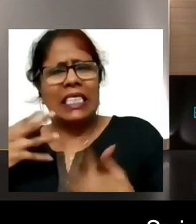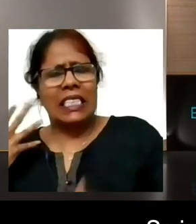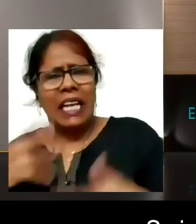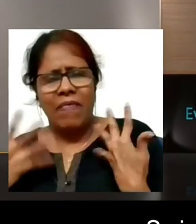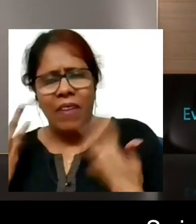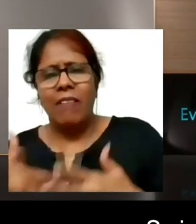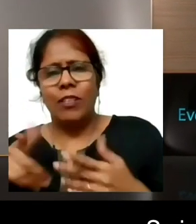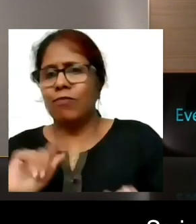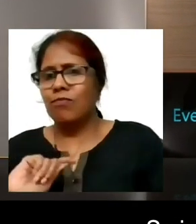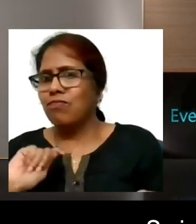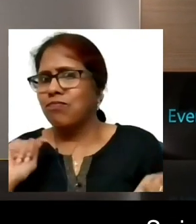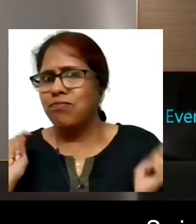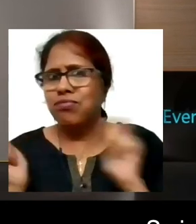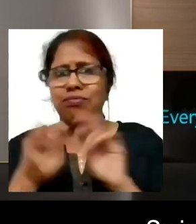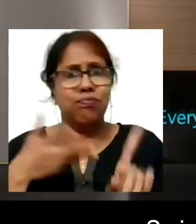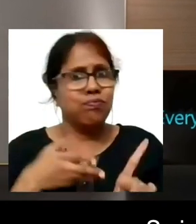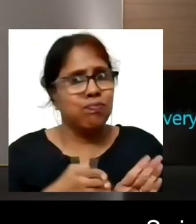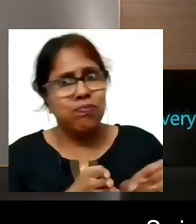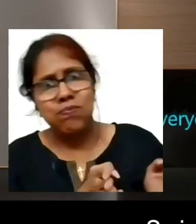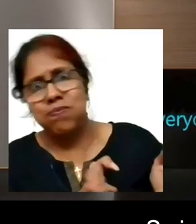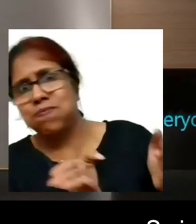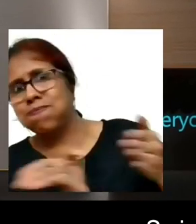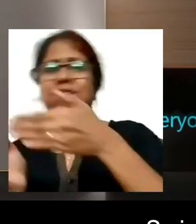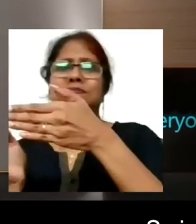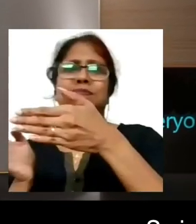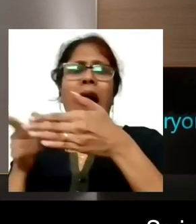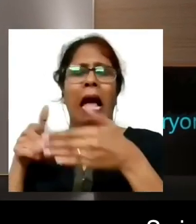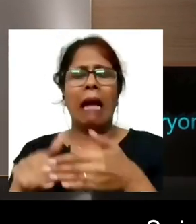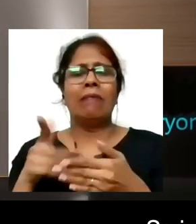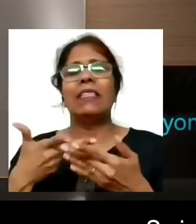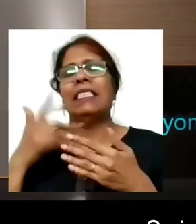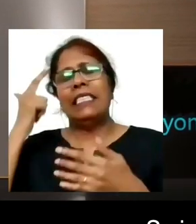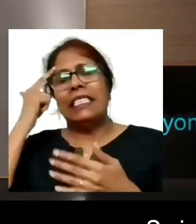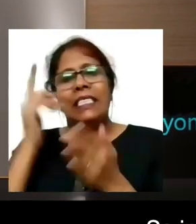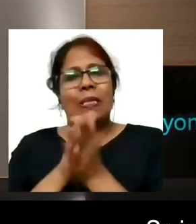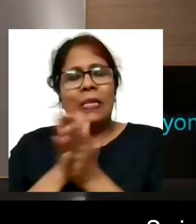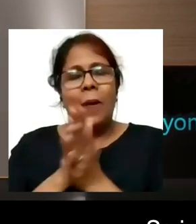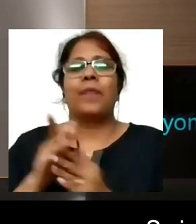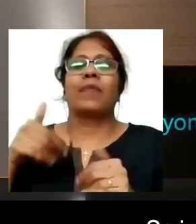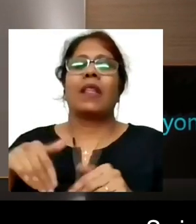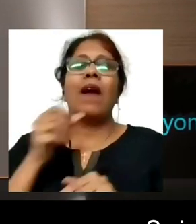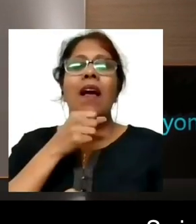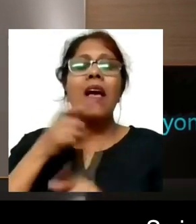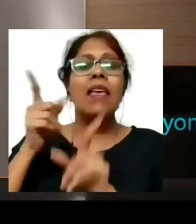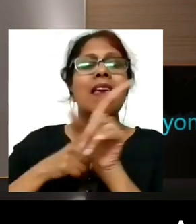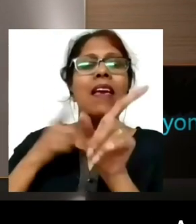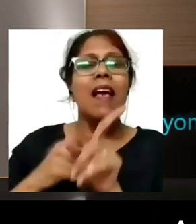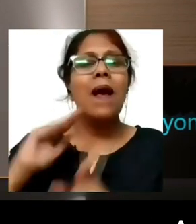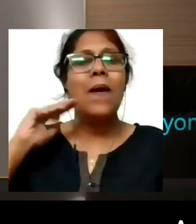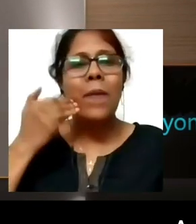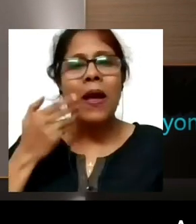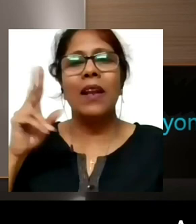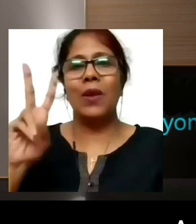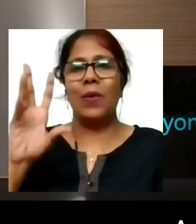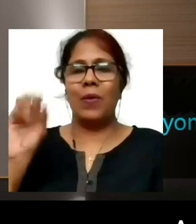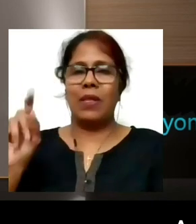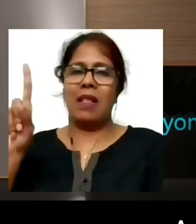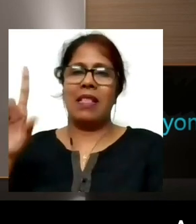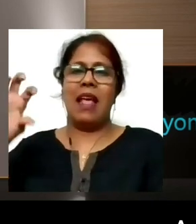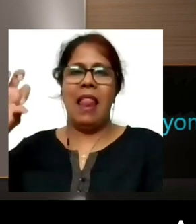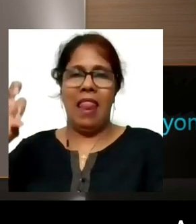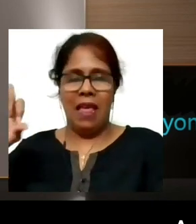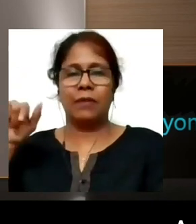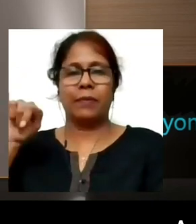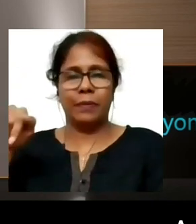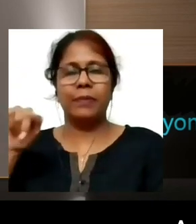another direction. So in 2019 was our Paralympic qualifying year. And